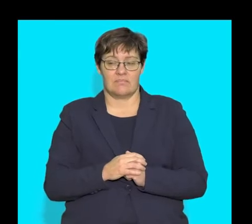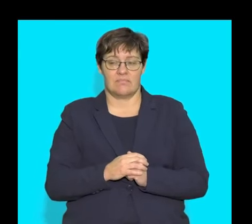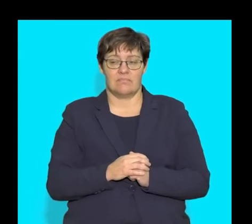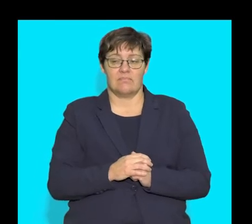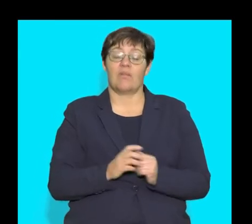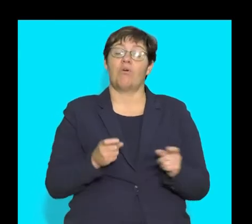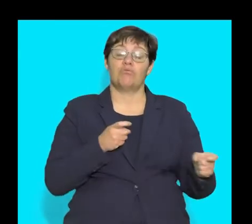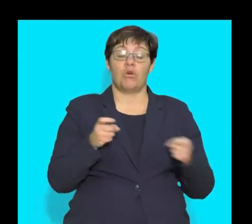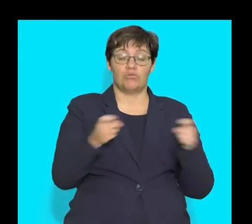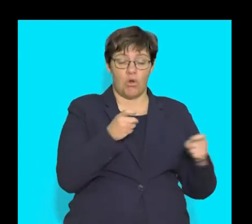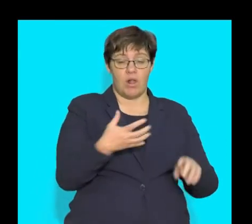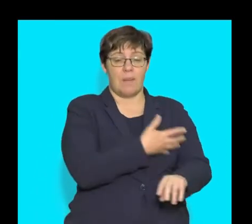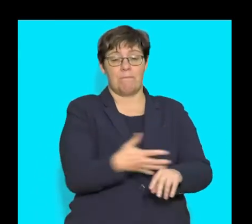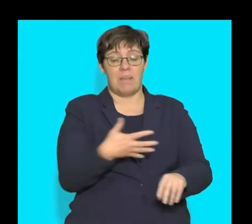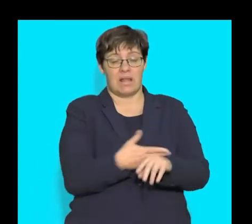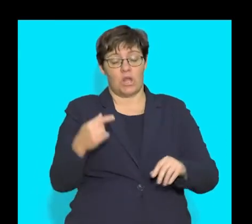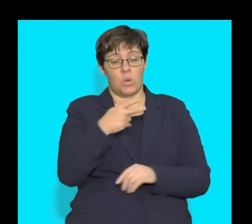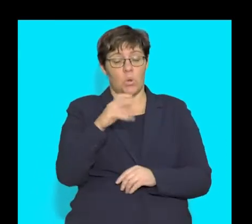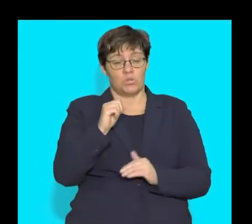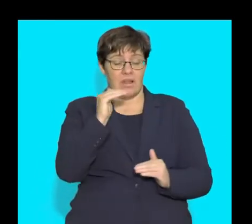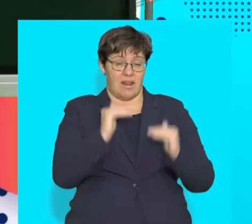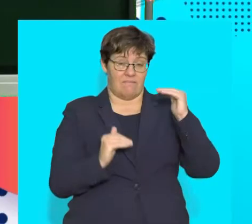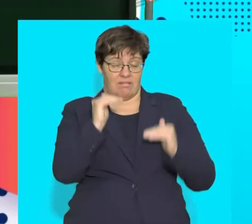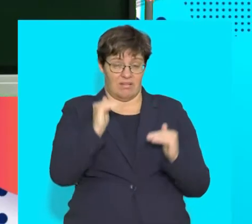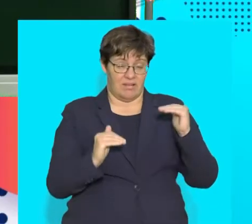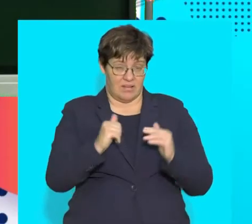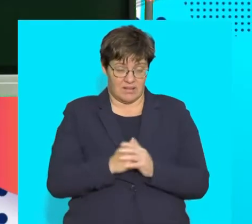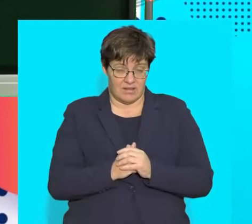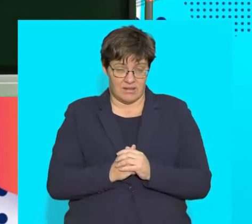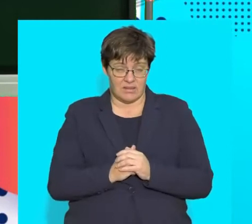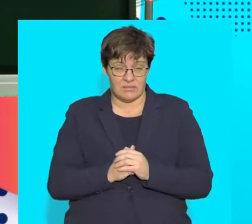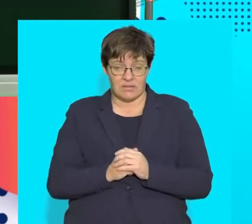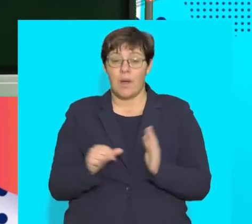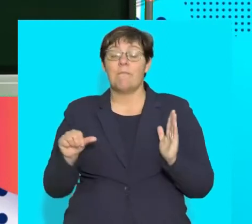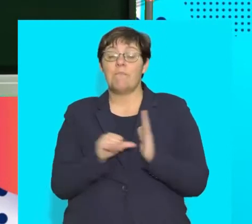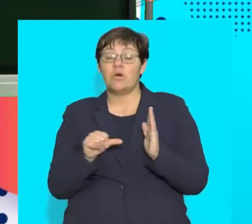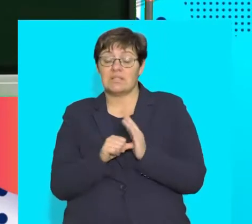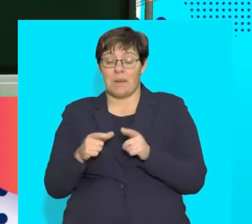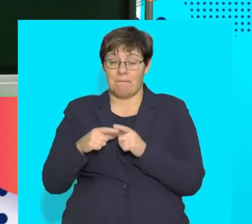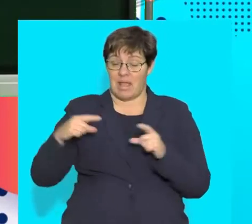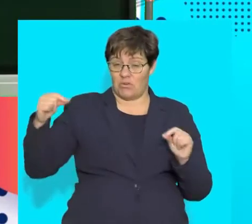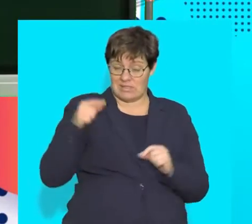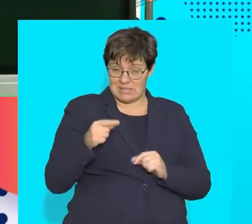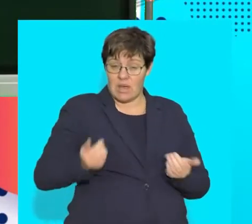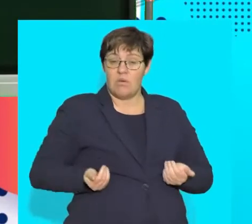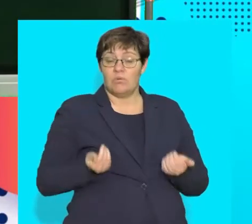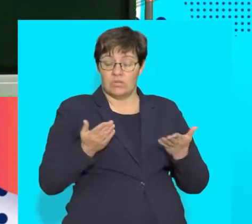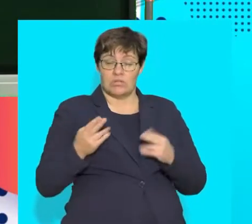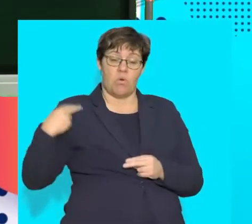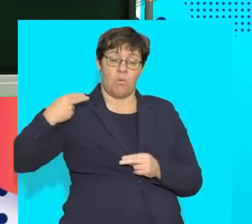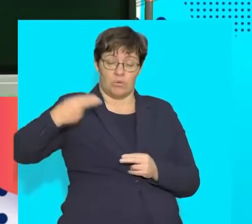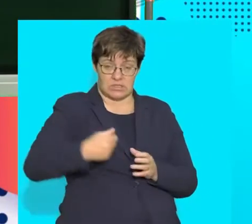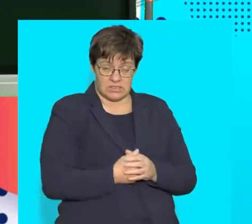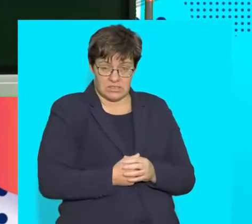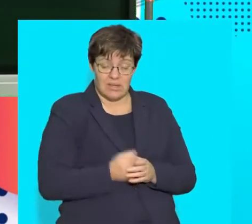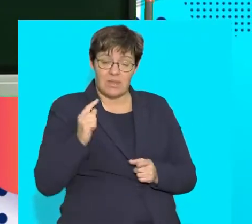controls blood glucose level. Guys, we spoke about the importance of the pancreas in producing hormones and